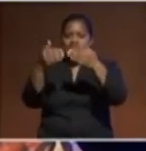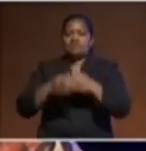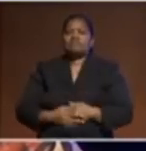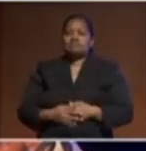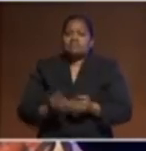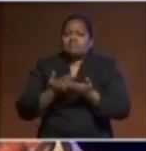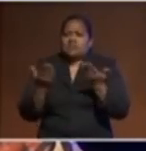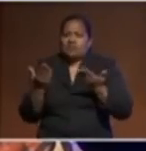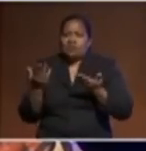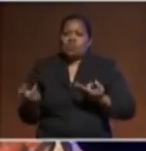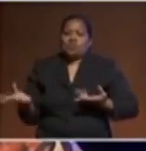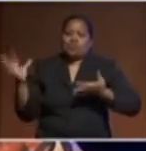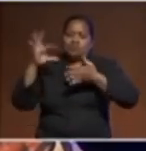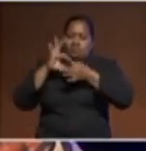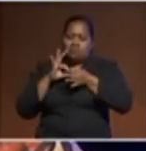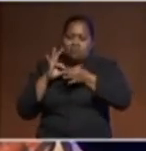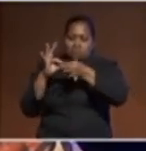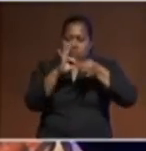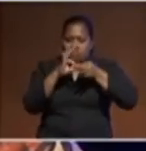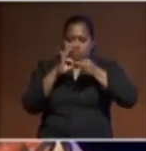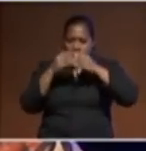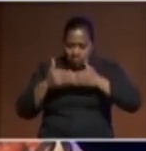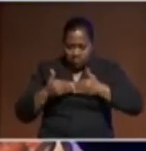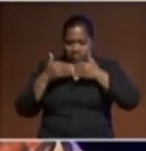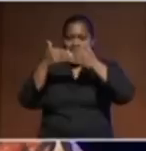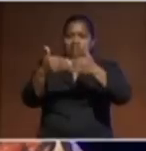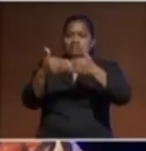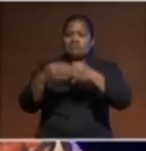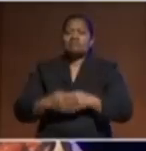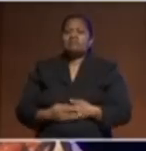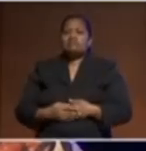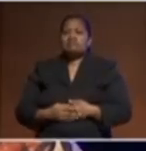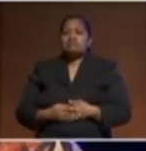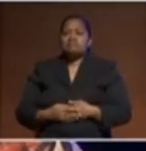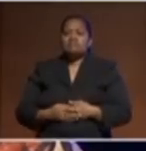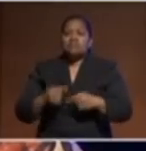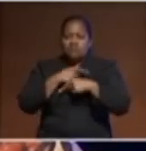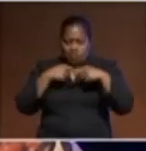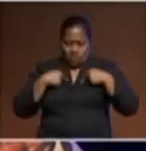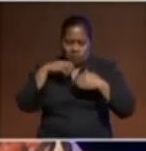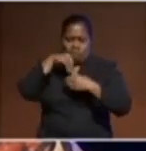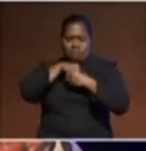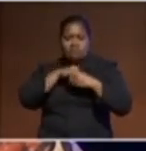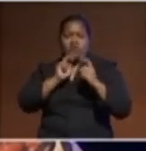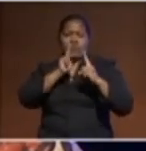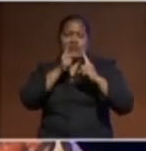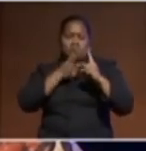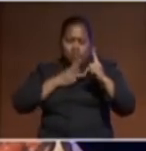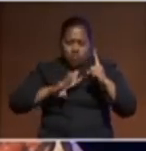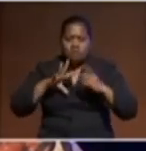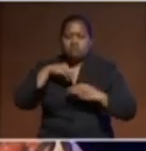We are at a critical juncture where deeper political will and strong leadership is needed